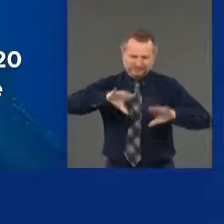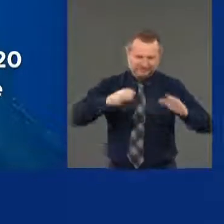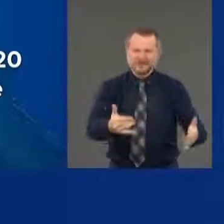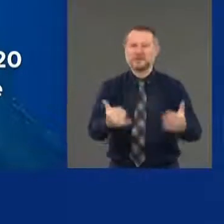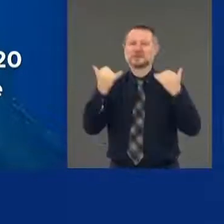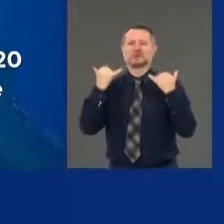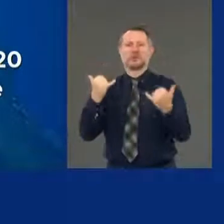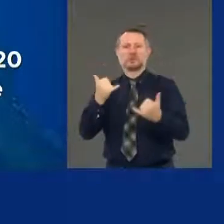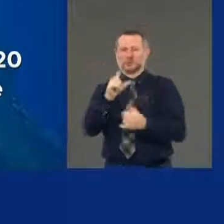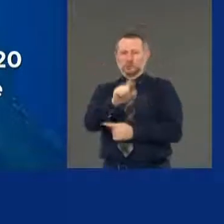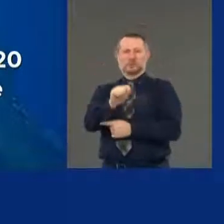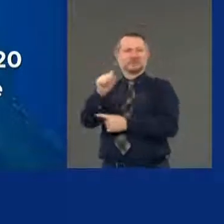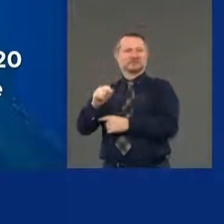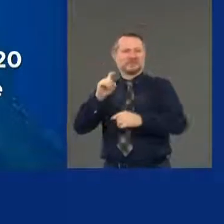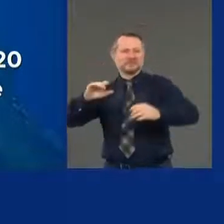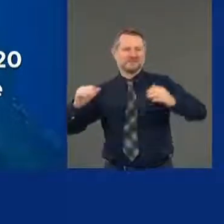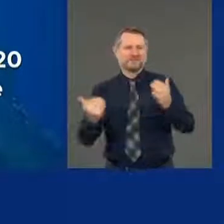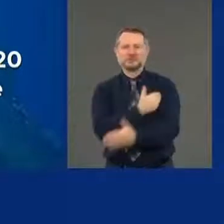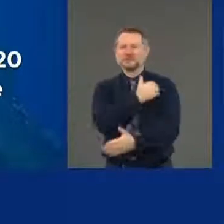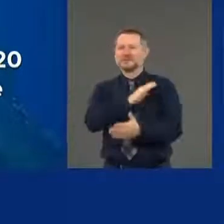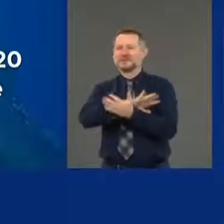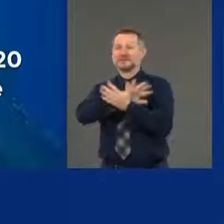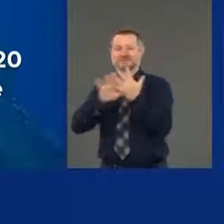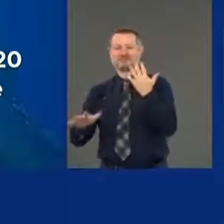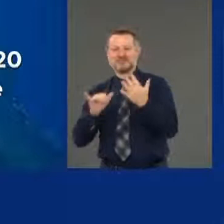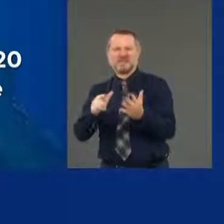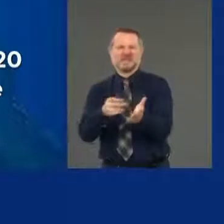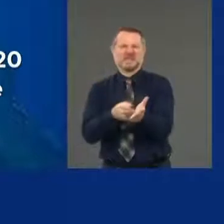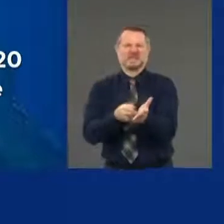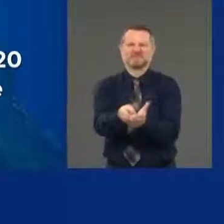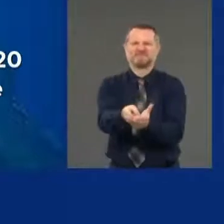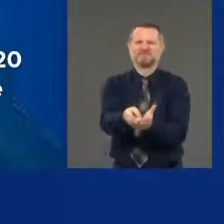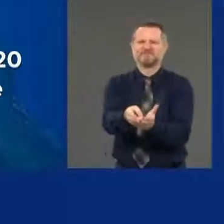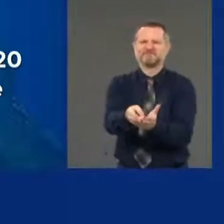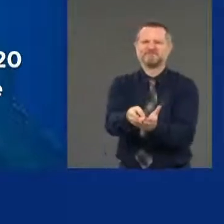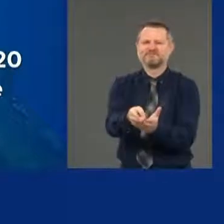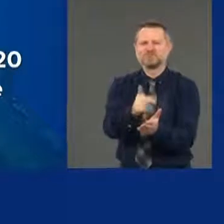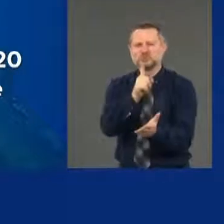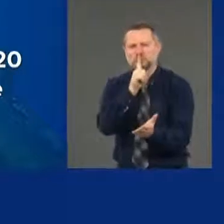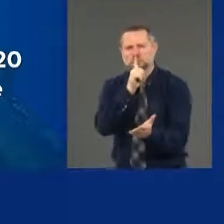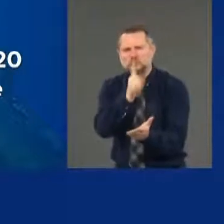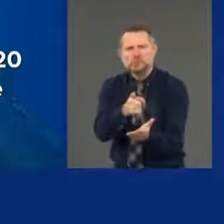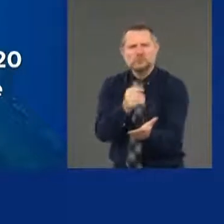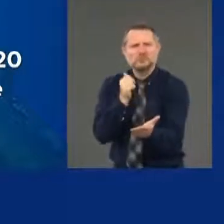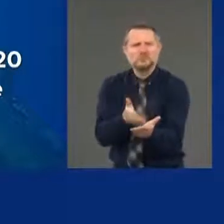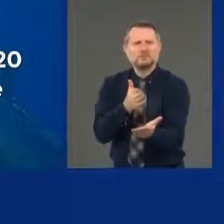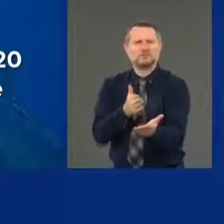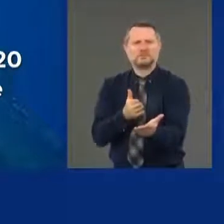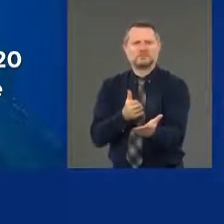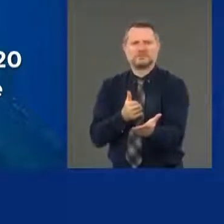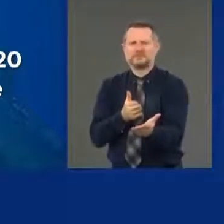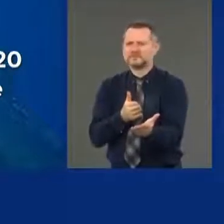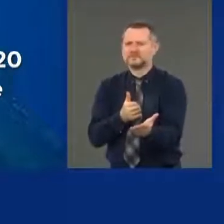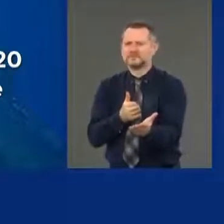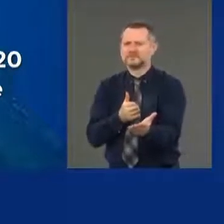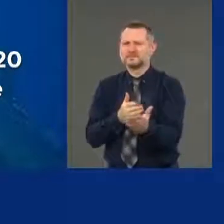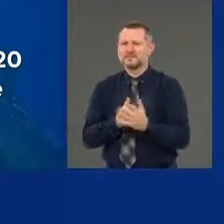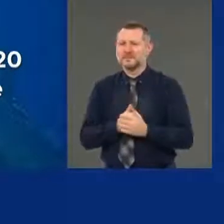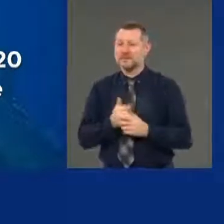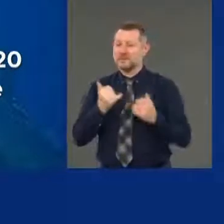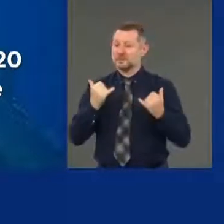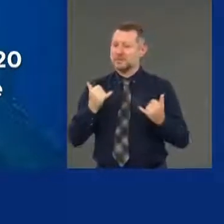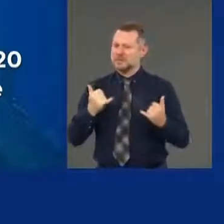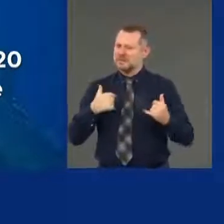That's the honest answer and the truthful answer about this. We have this hyper